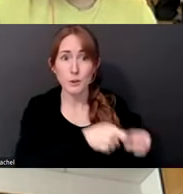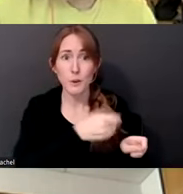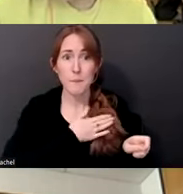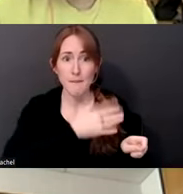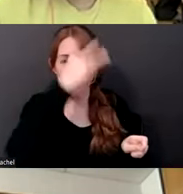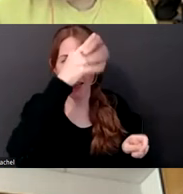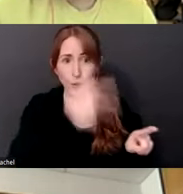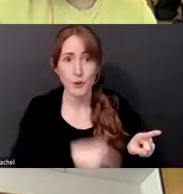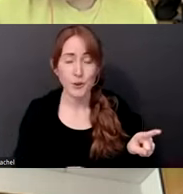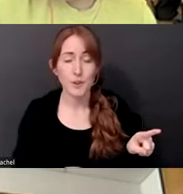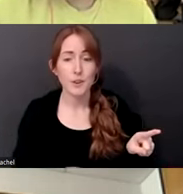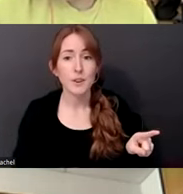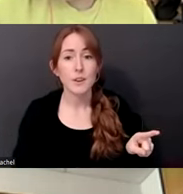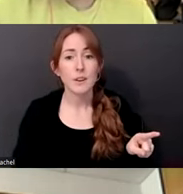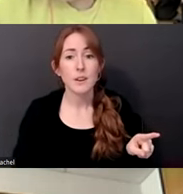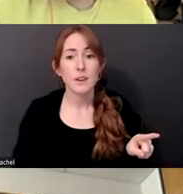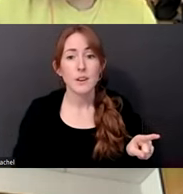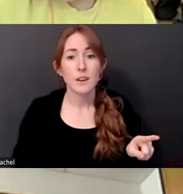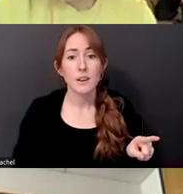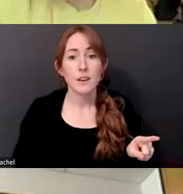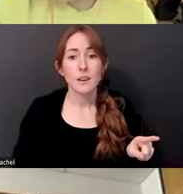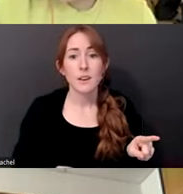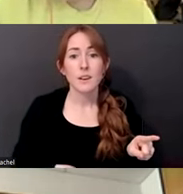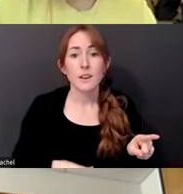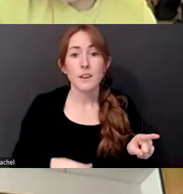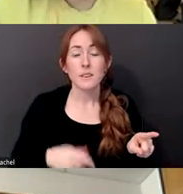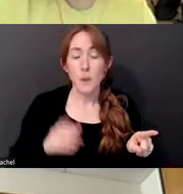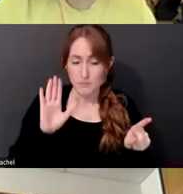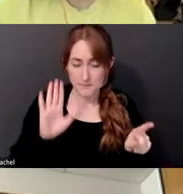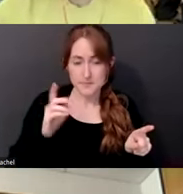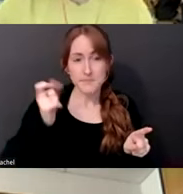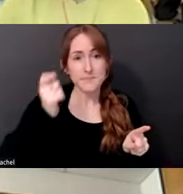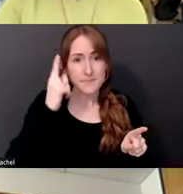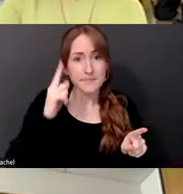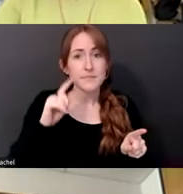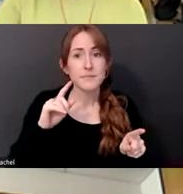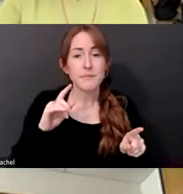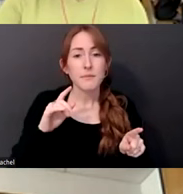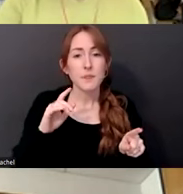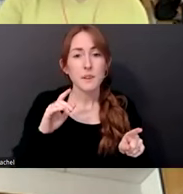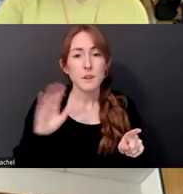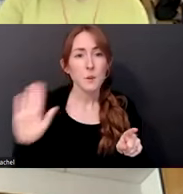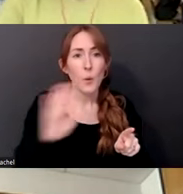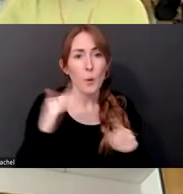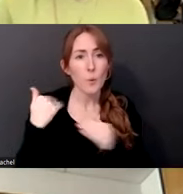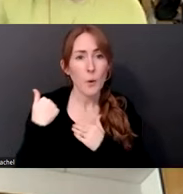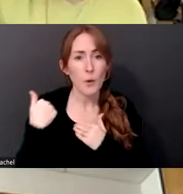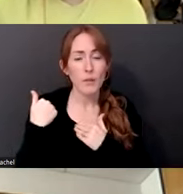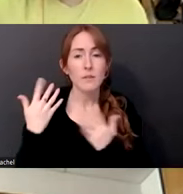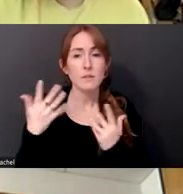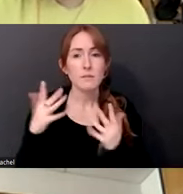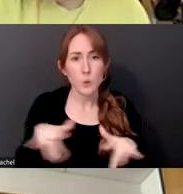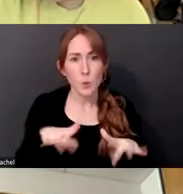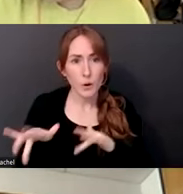this is the moment that you understand that this is your part as an oral historian is to, to record that, um, put